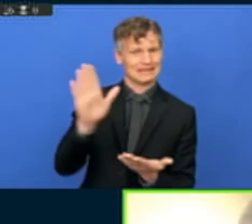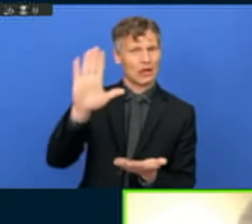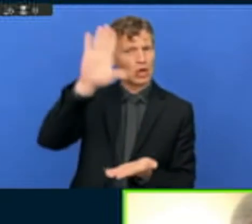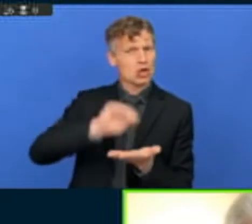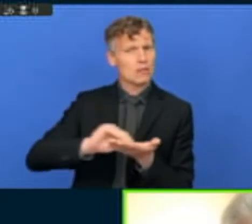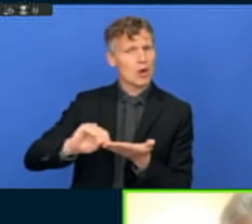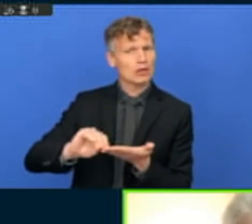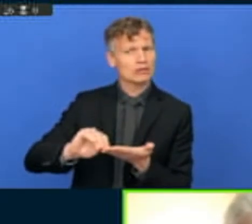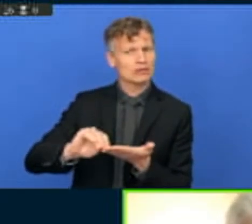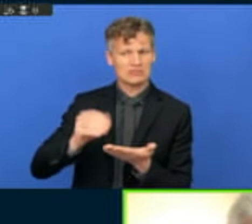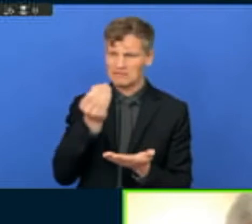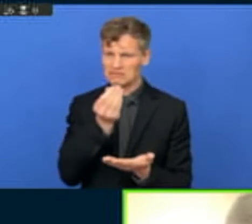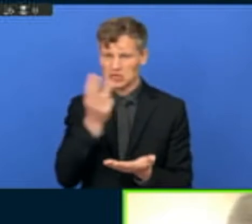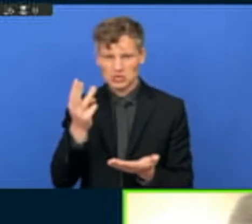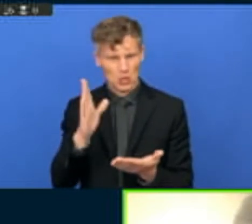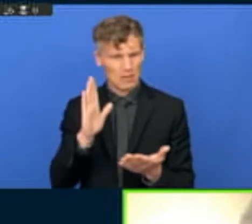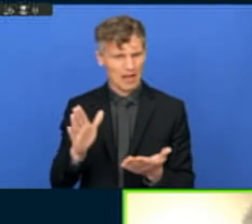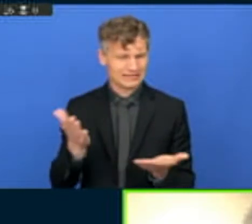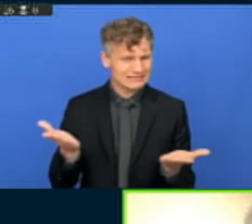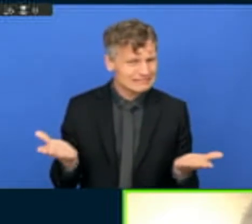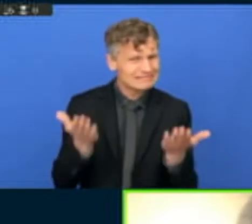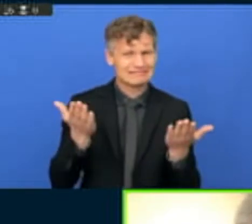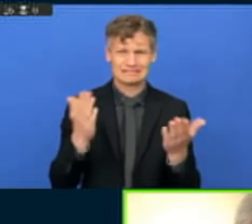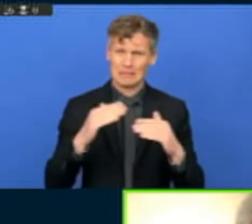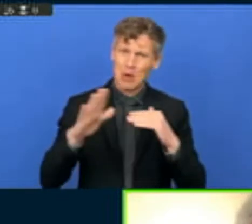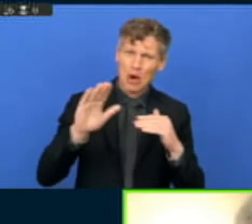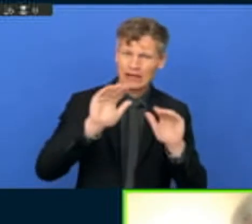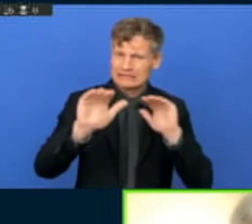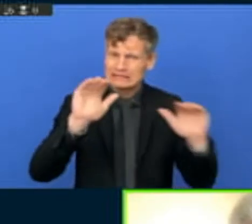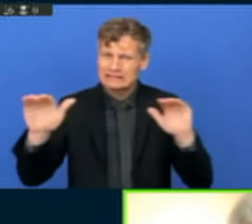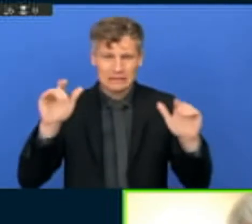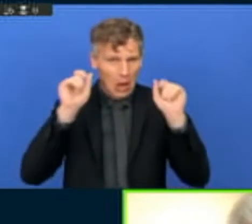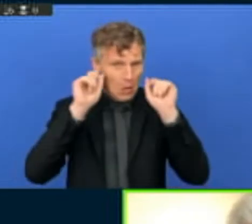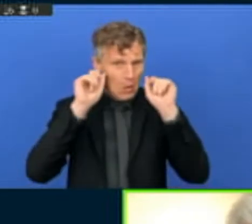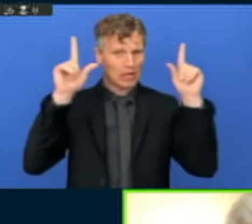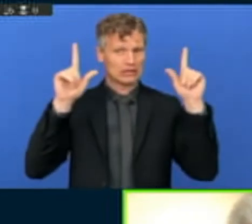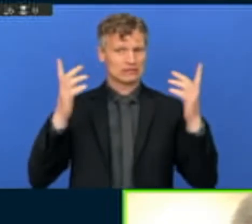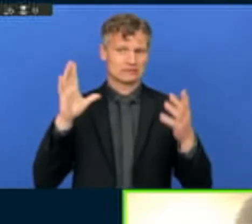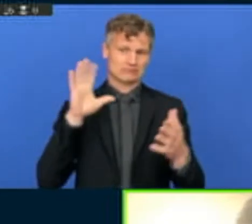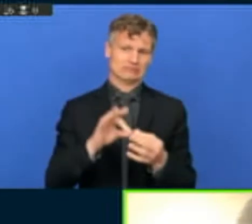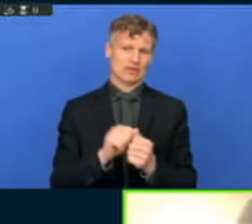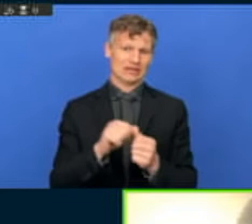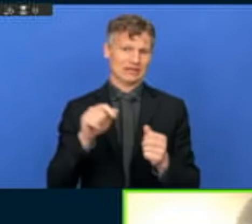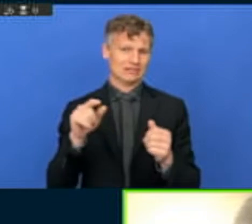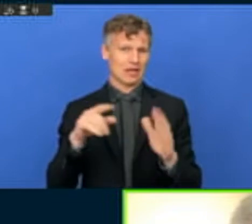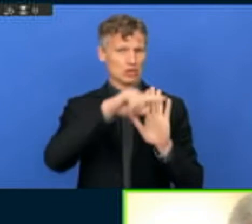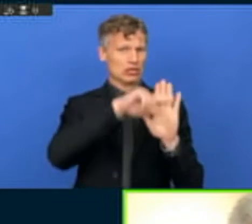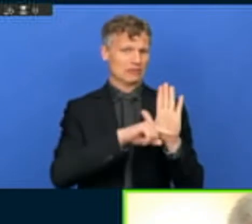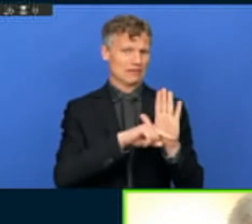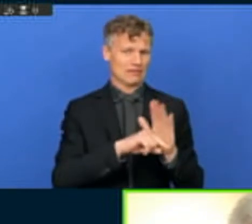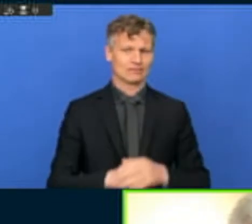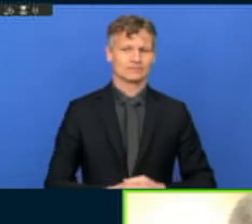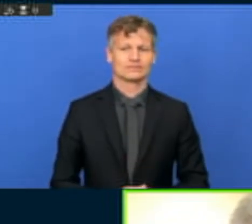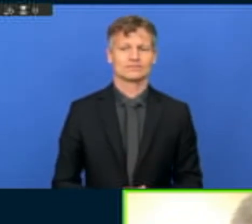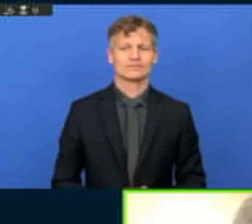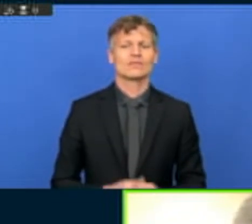peer governments what has happened. And in this regard, and this is coming to the second part of your question, the